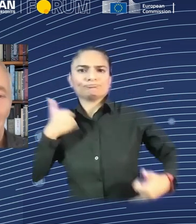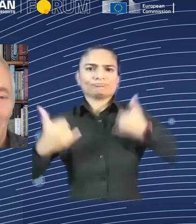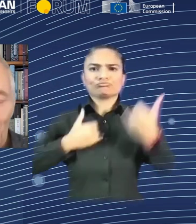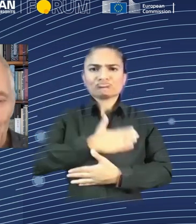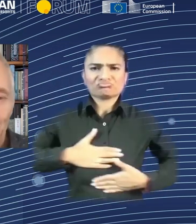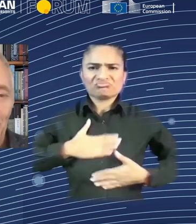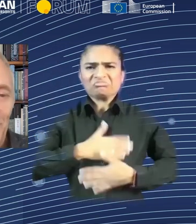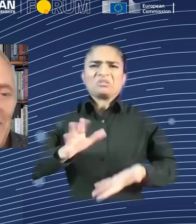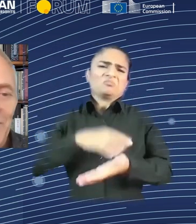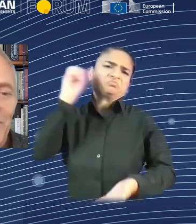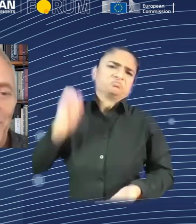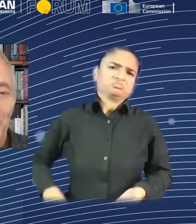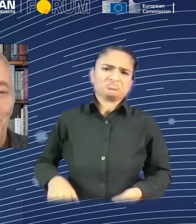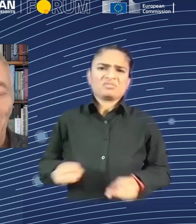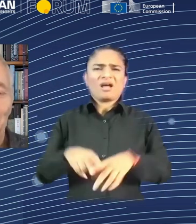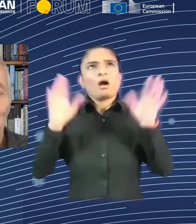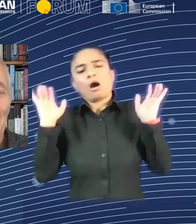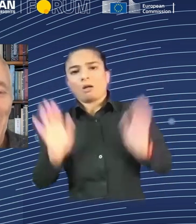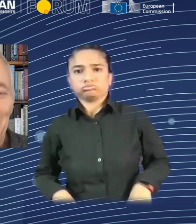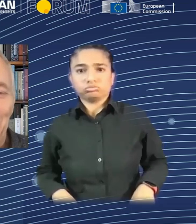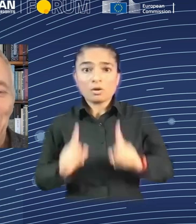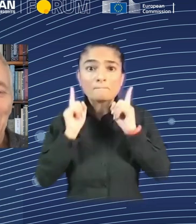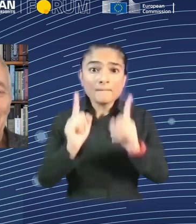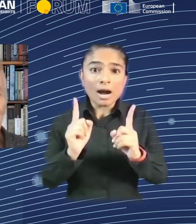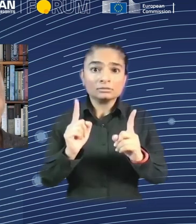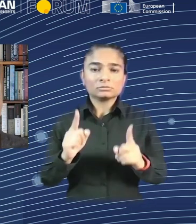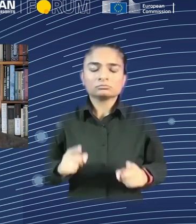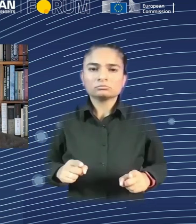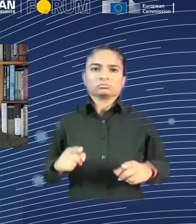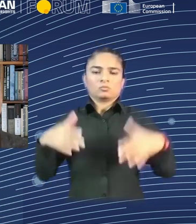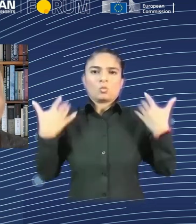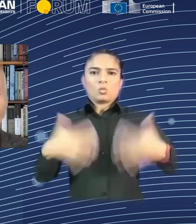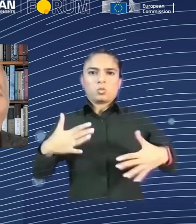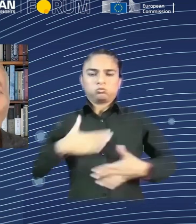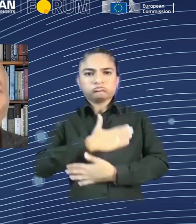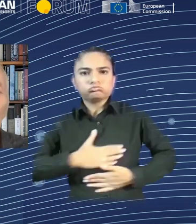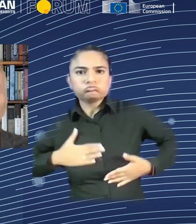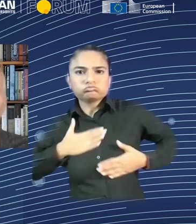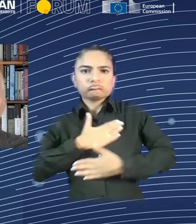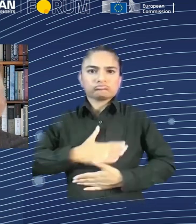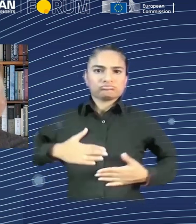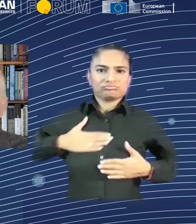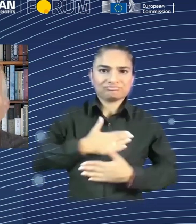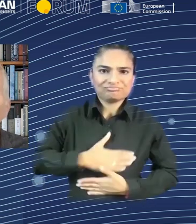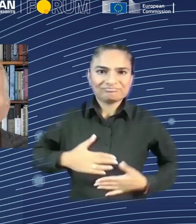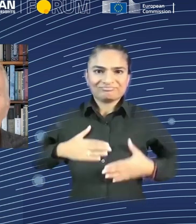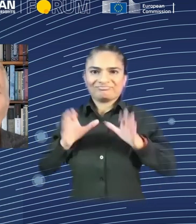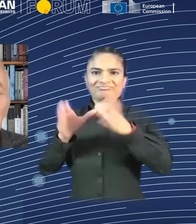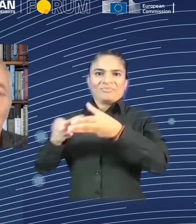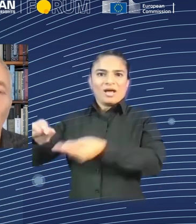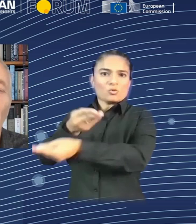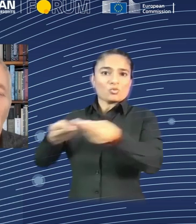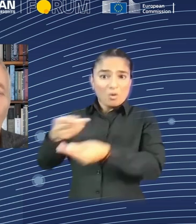And of course, that is also under threat with AI, as we will see. But this is evolution in what we